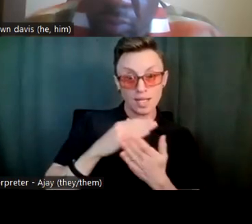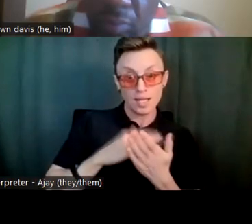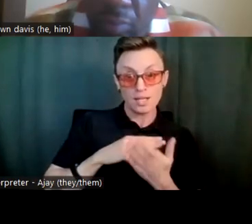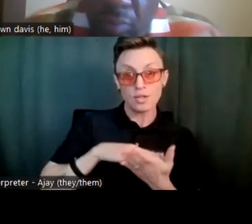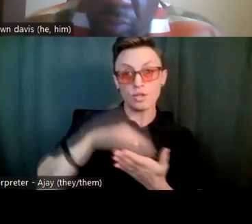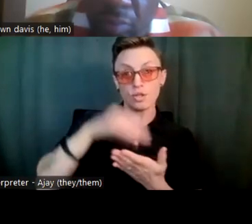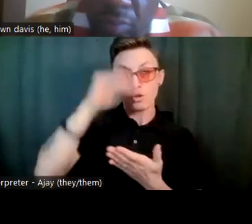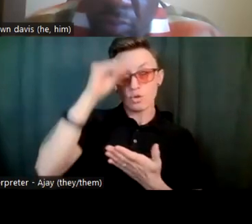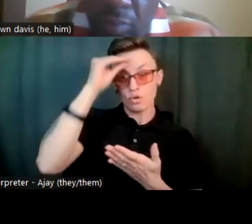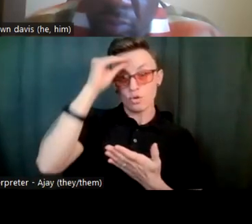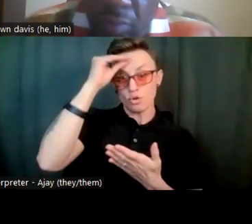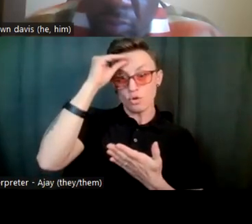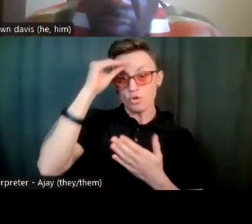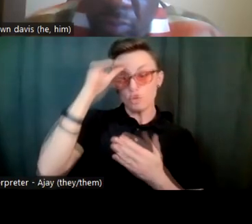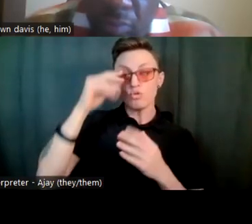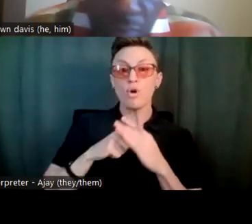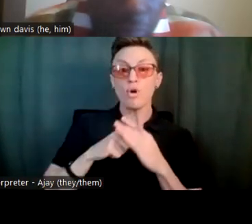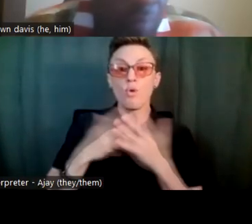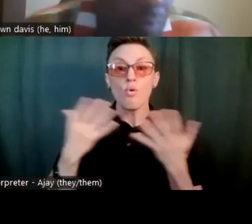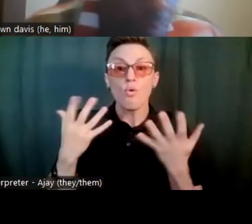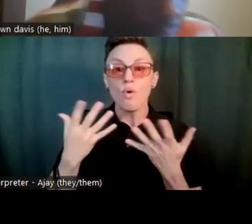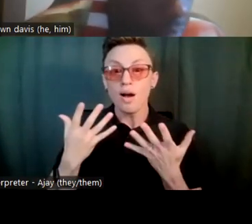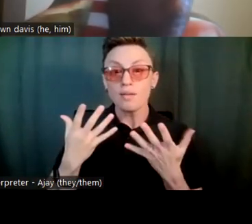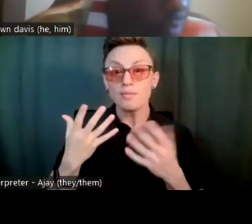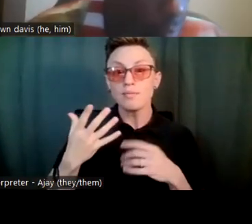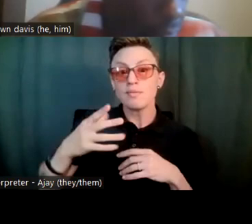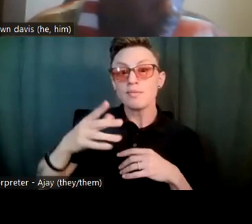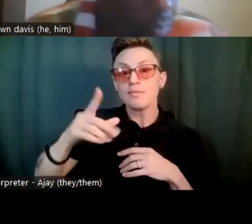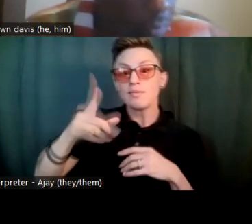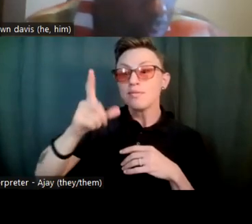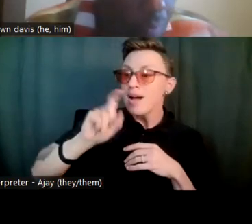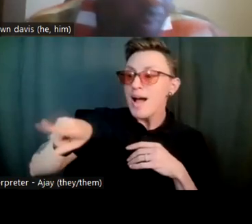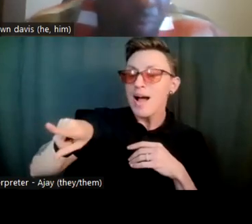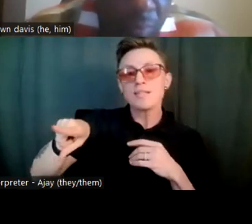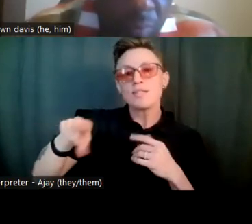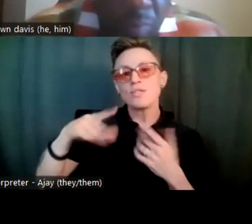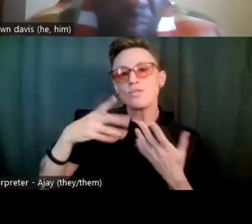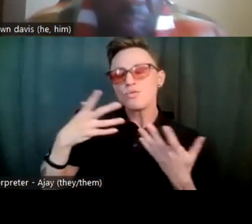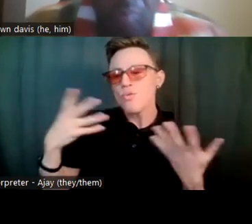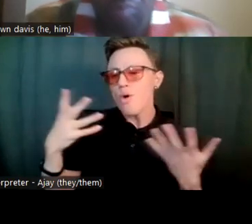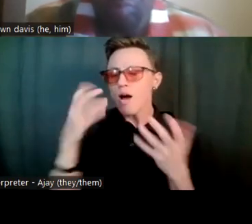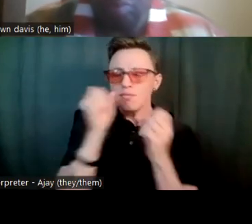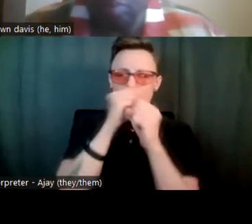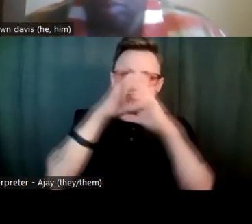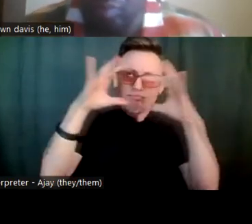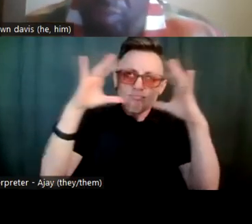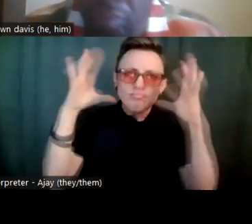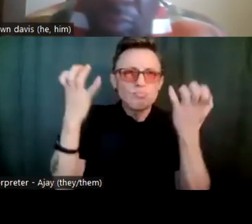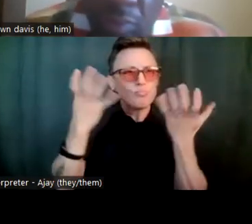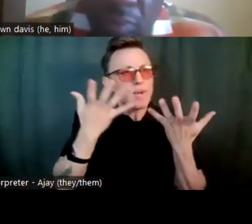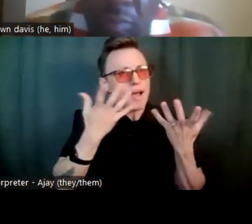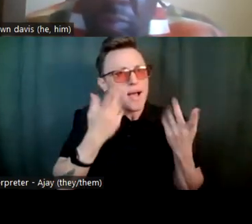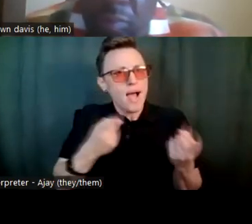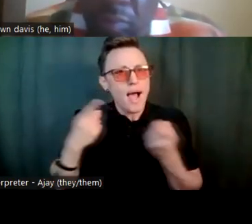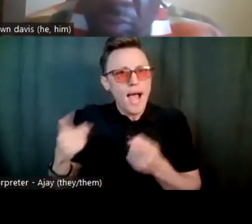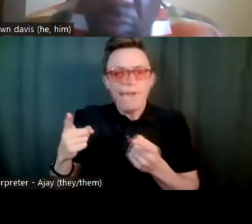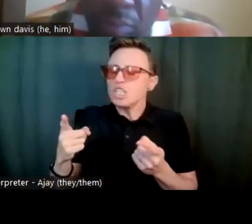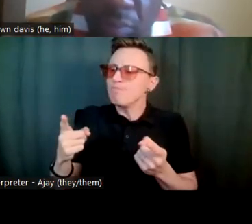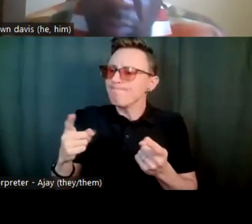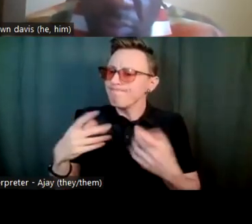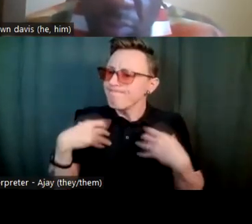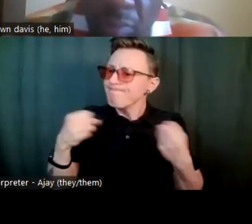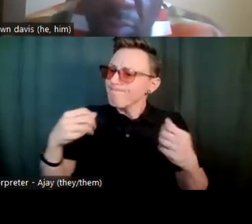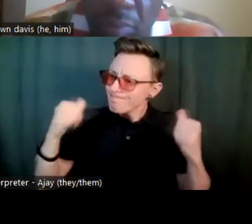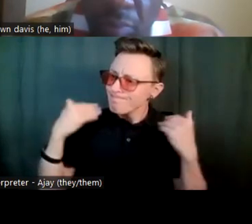start by asking, by figuring out what it is you'd really like to see happen and then go out and ask. And so